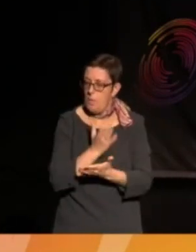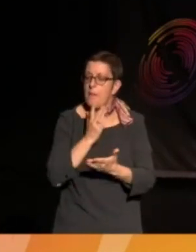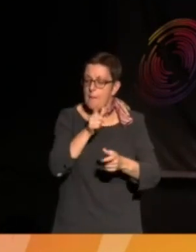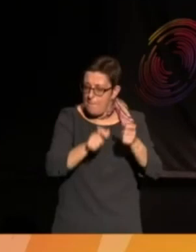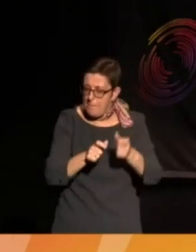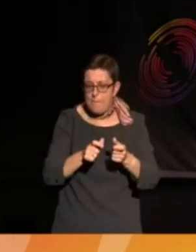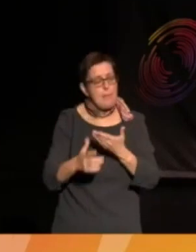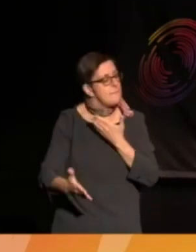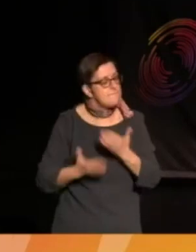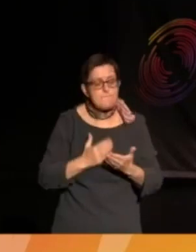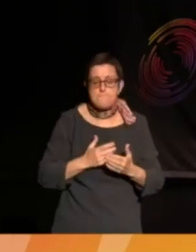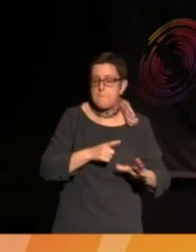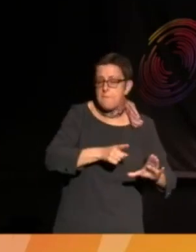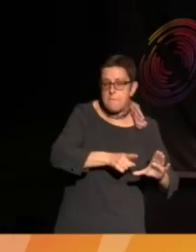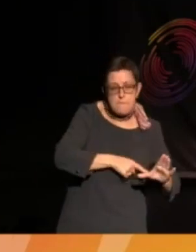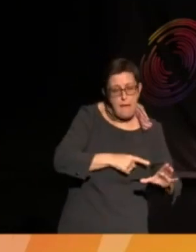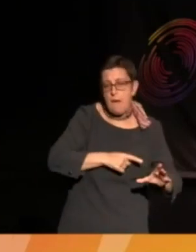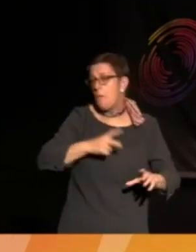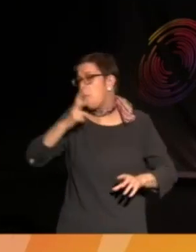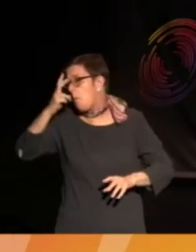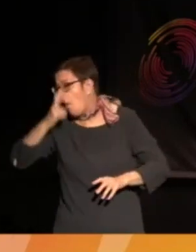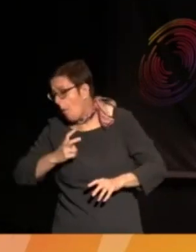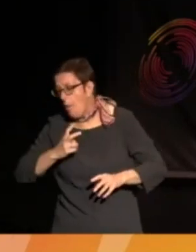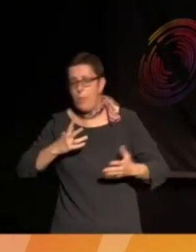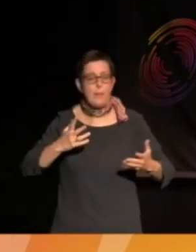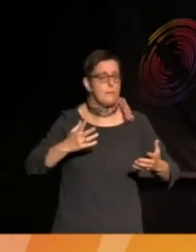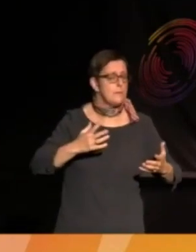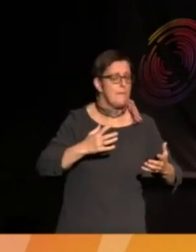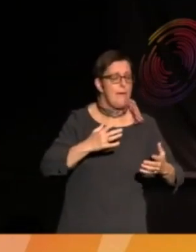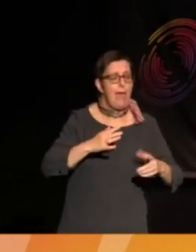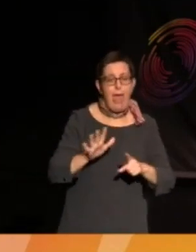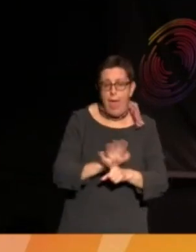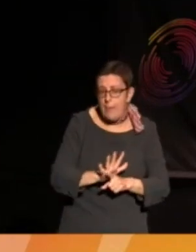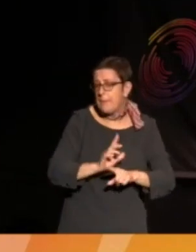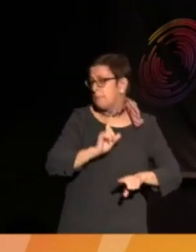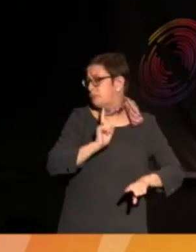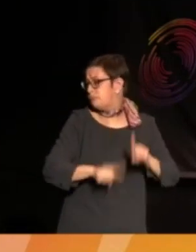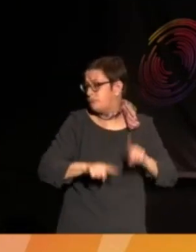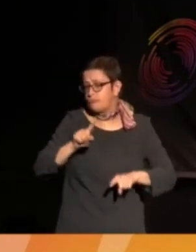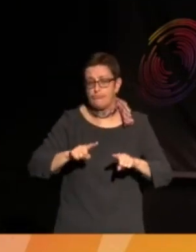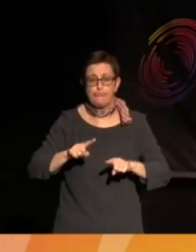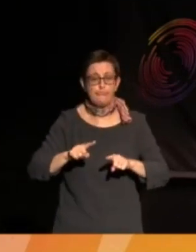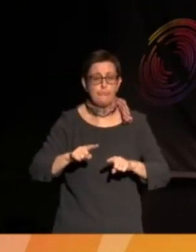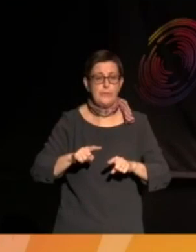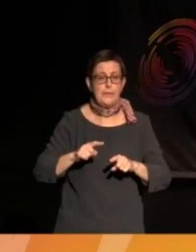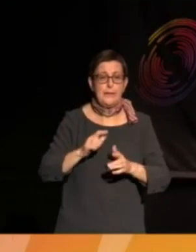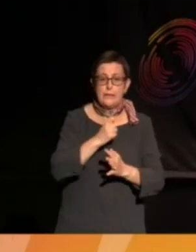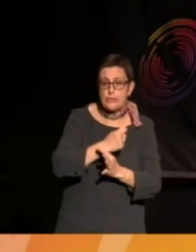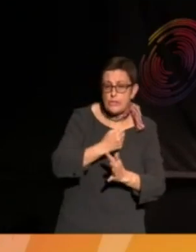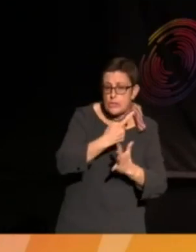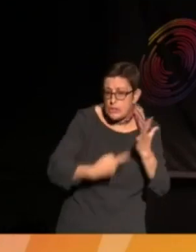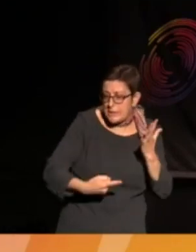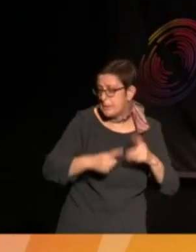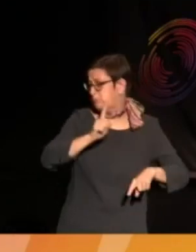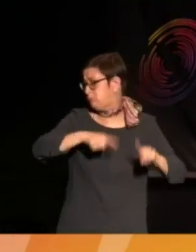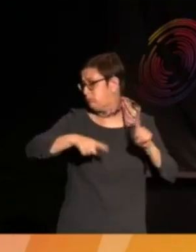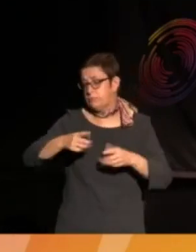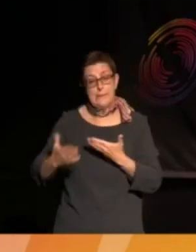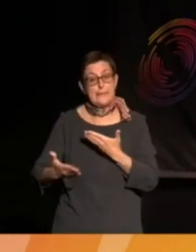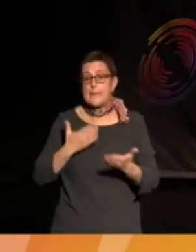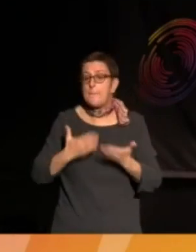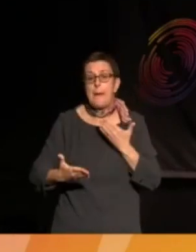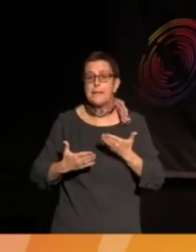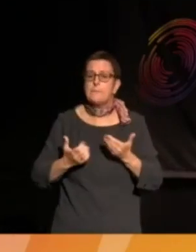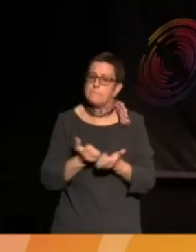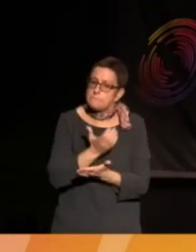people, no matter your age, gender, race, ethnicity, can actively make sure that they are reinforced and that just because maybe you don't have a certain level of